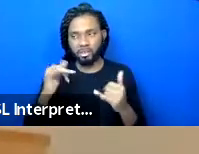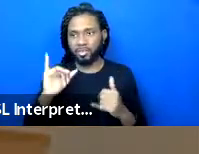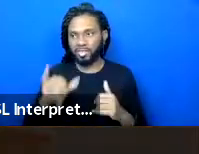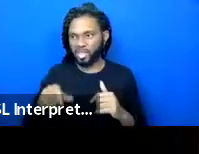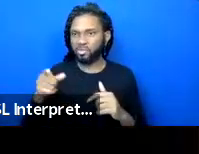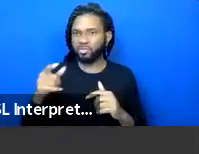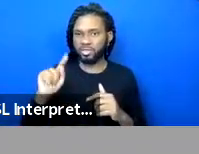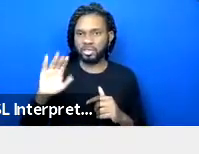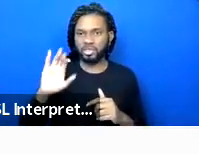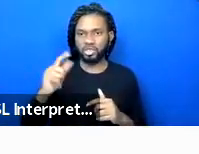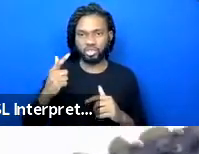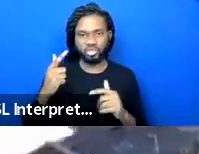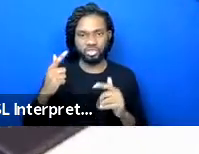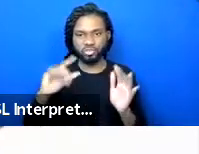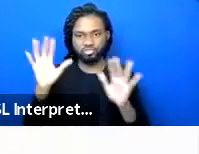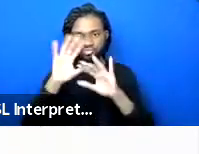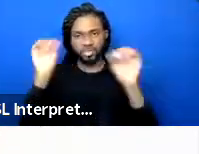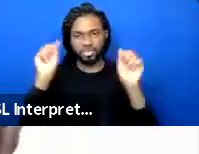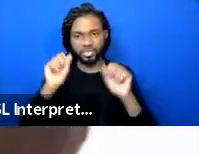i was honest